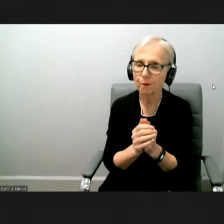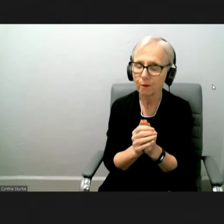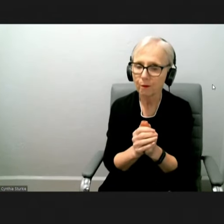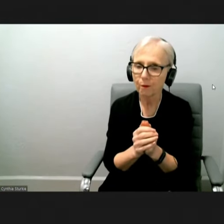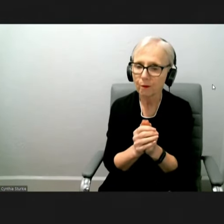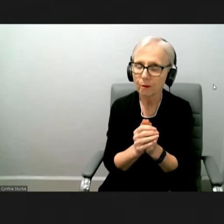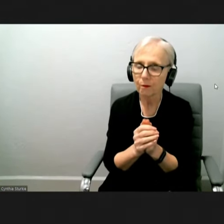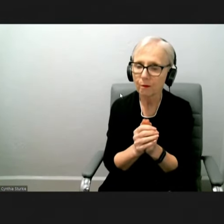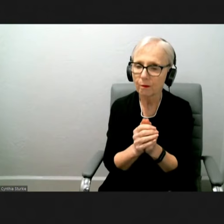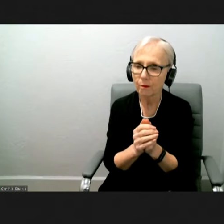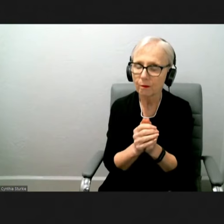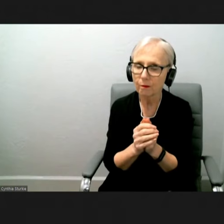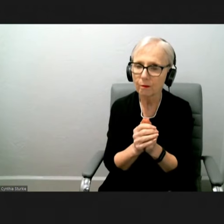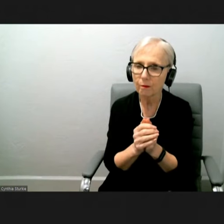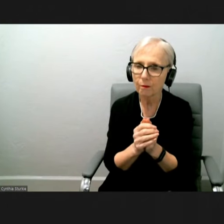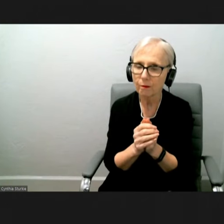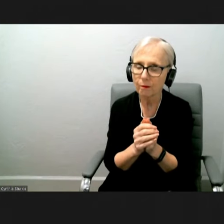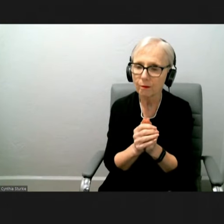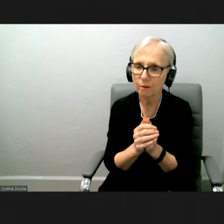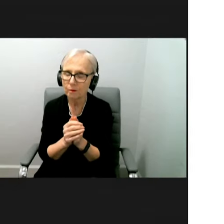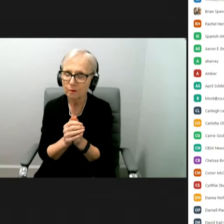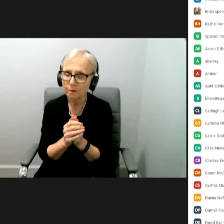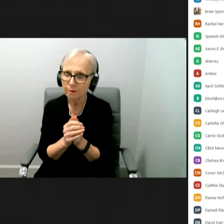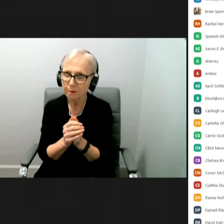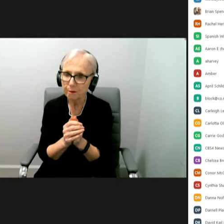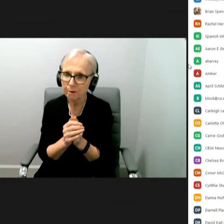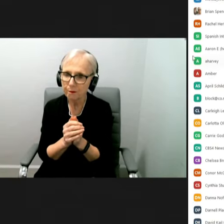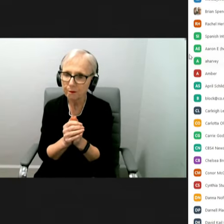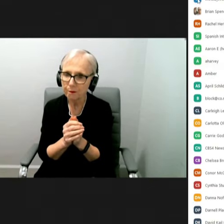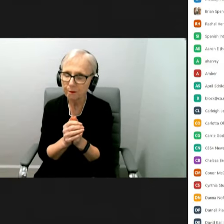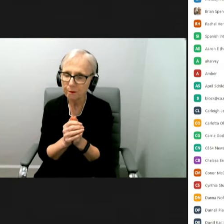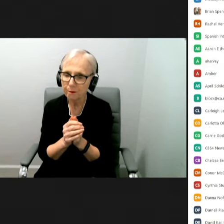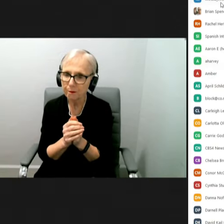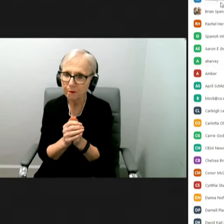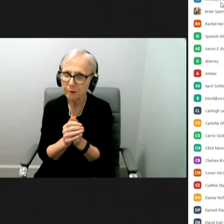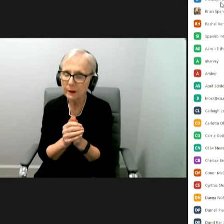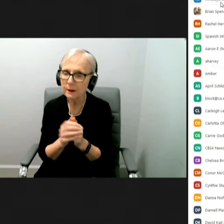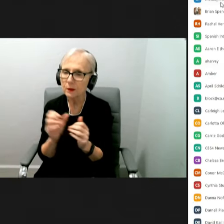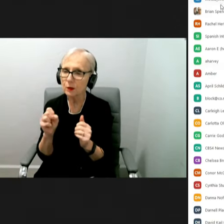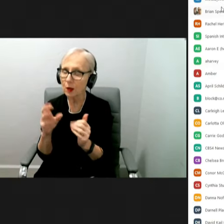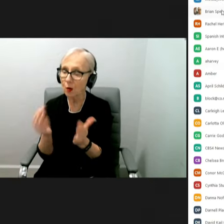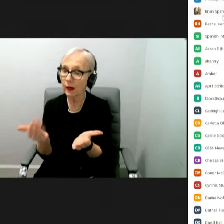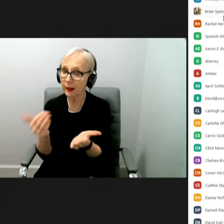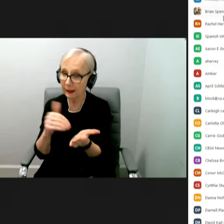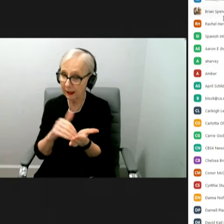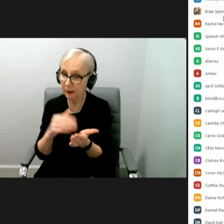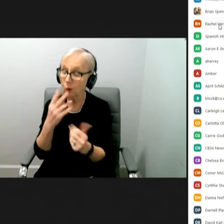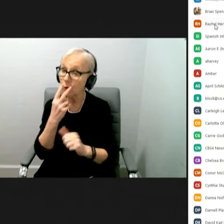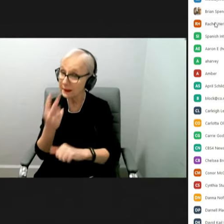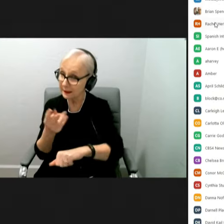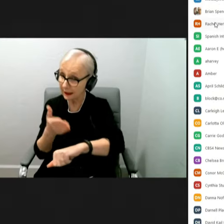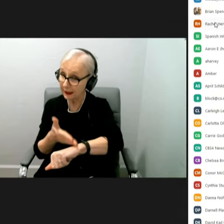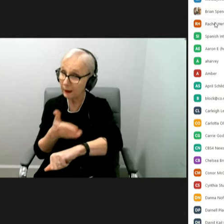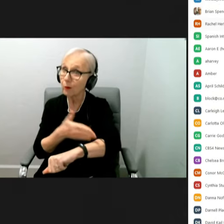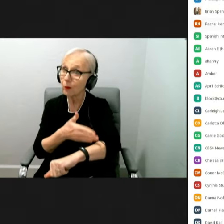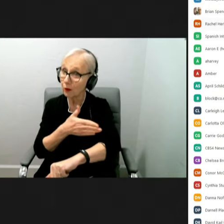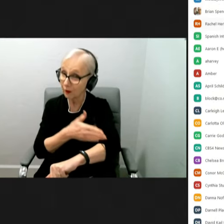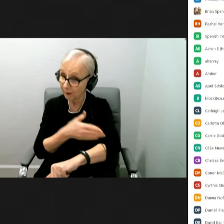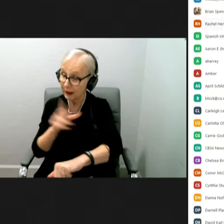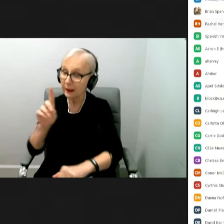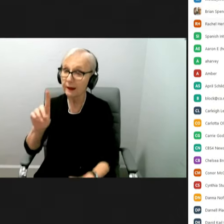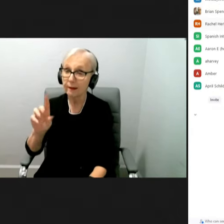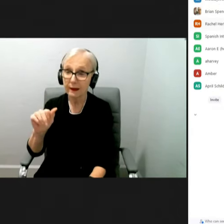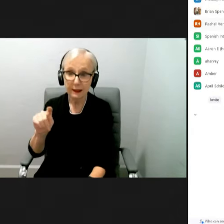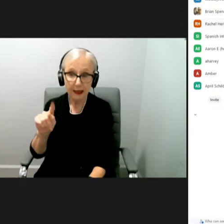biased by those changes that might occur over holiday weekends. So again, we are seeing improvements in the data, certainly